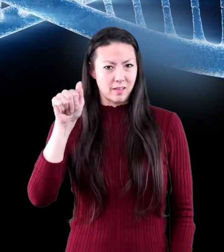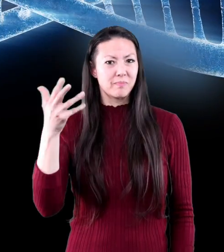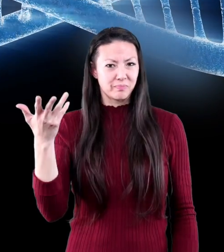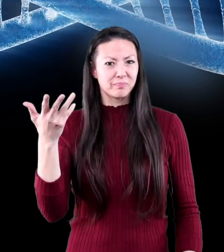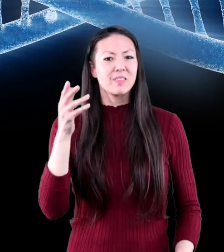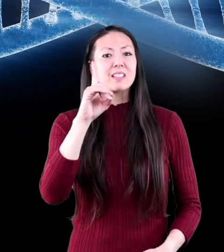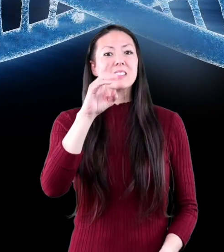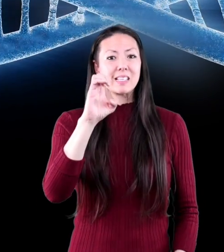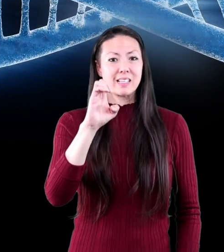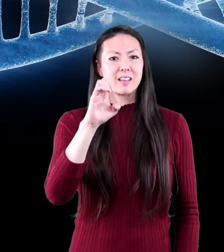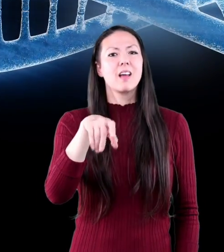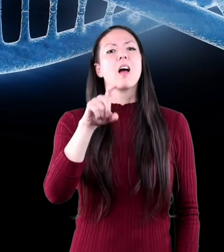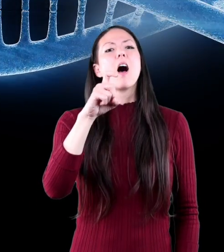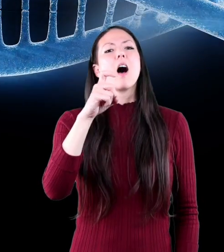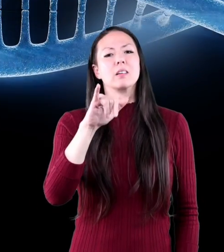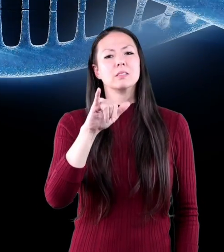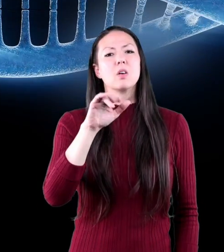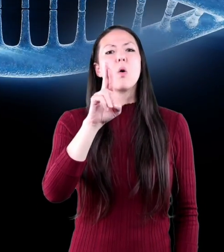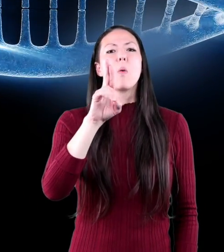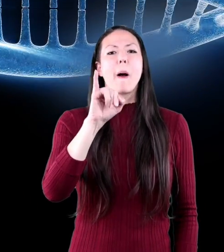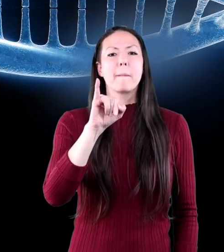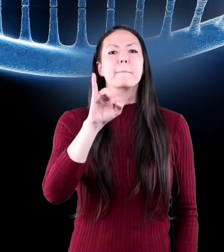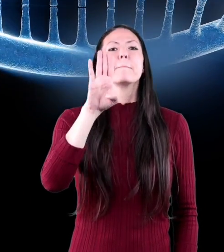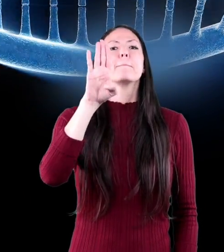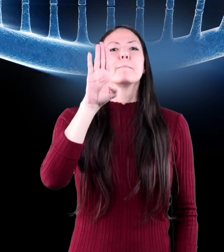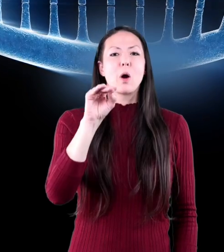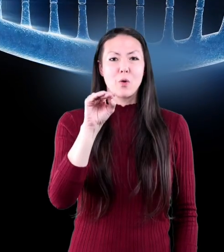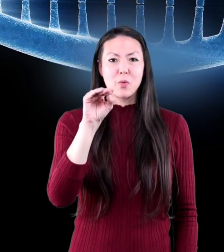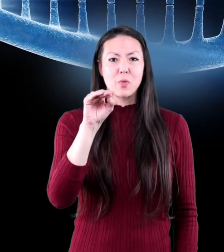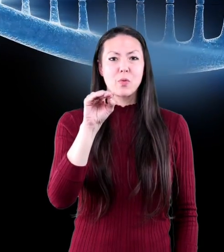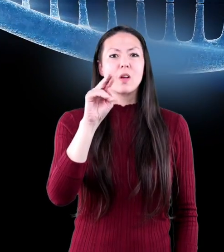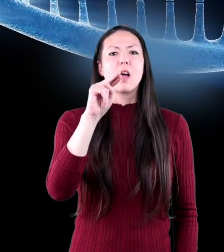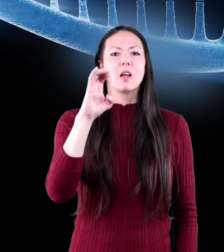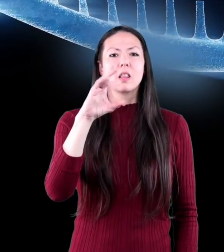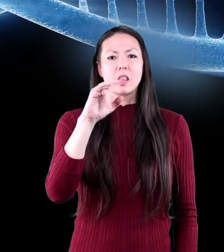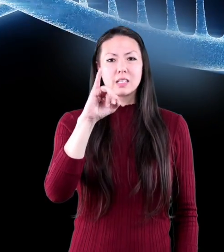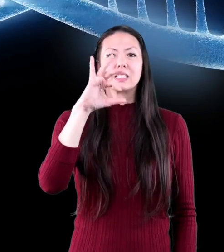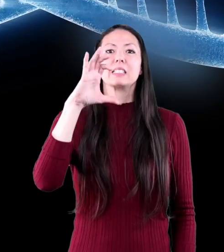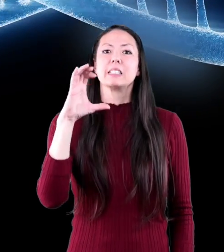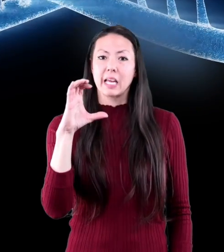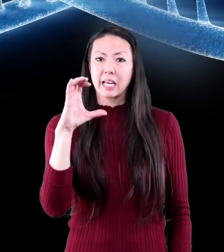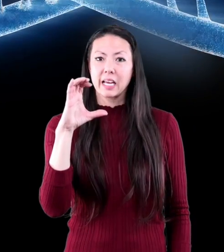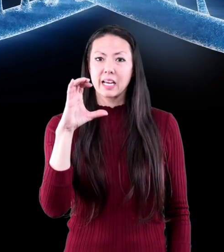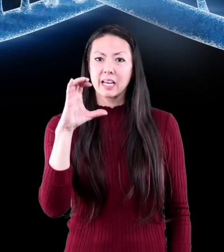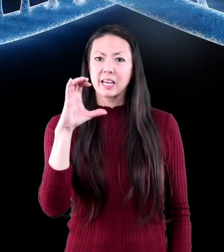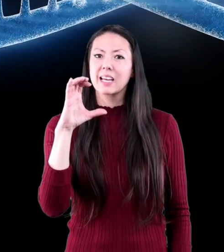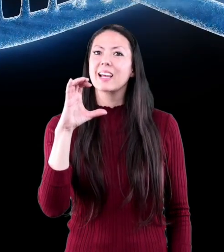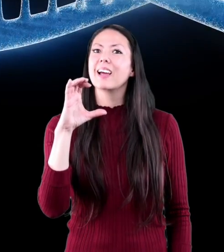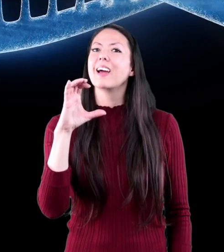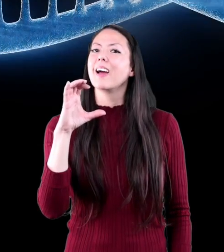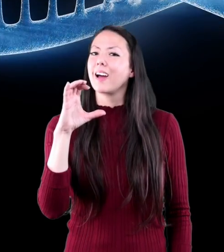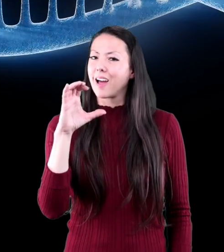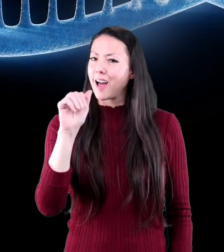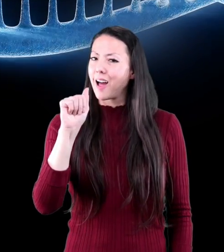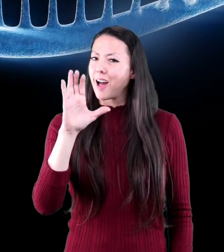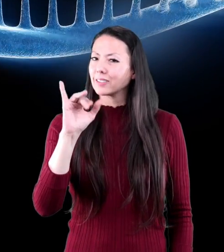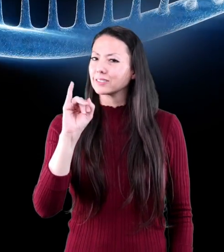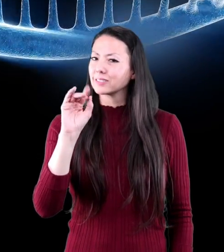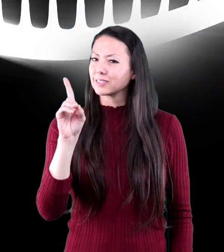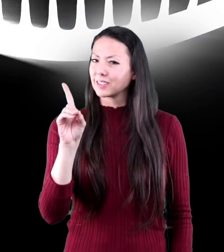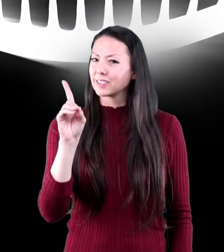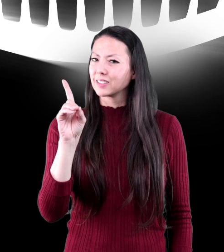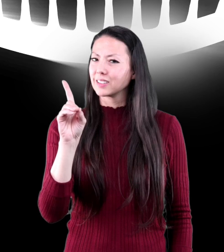-oxy-ray-bo-nu-cla-ic